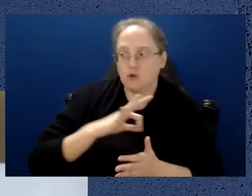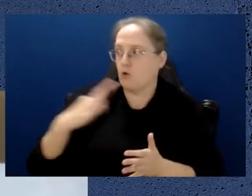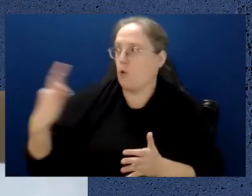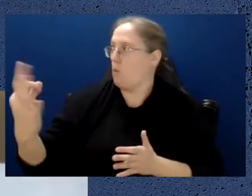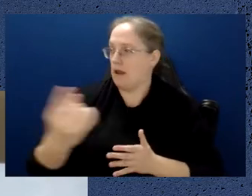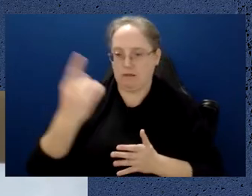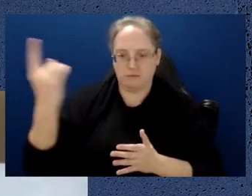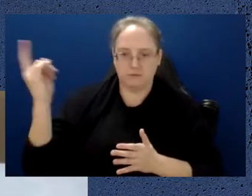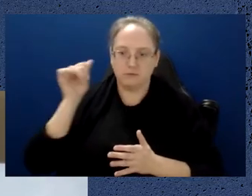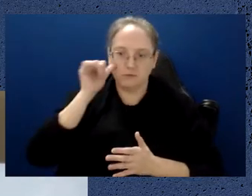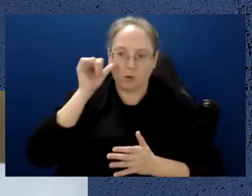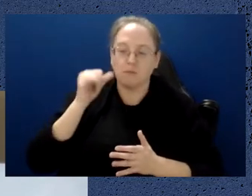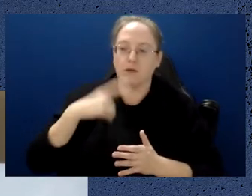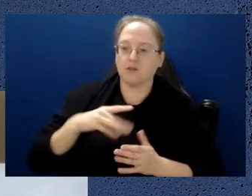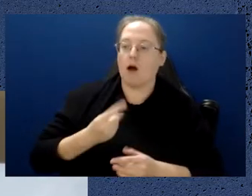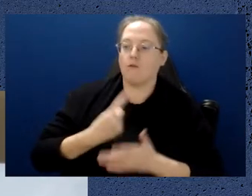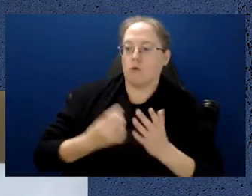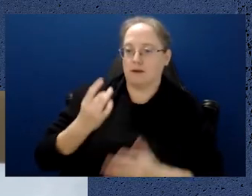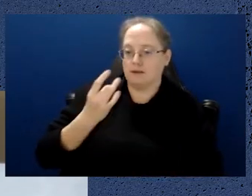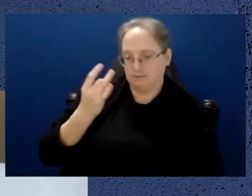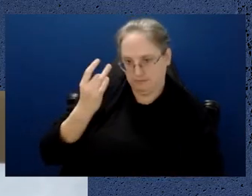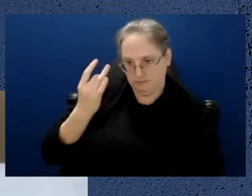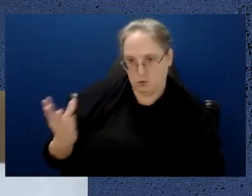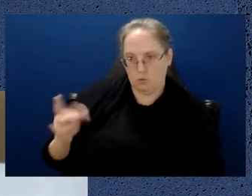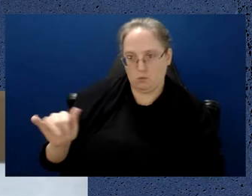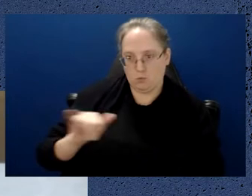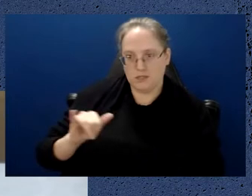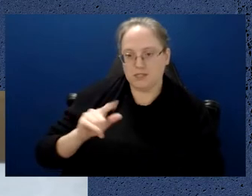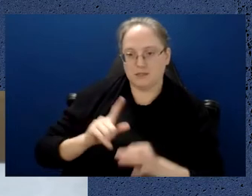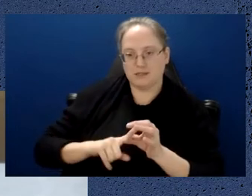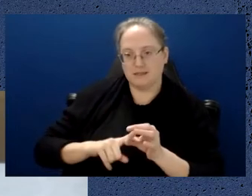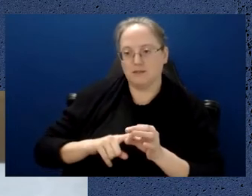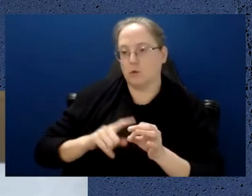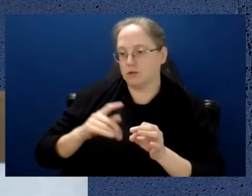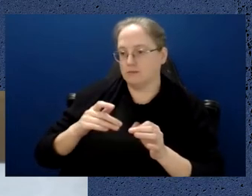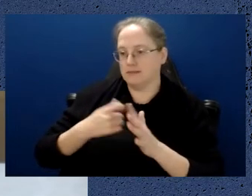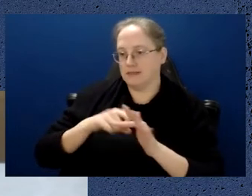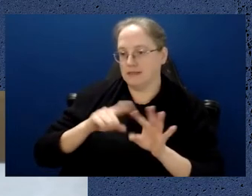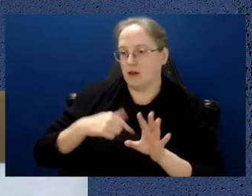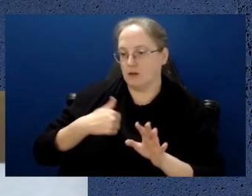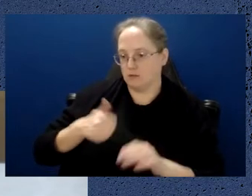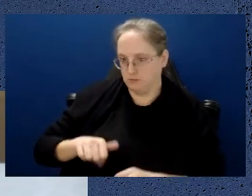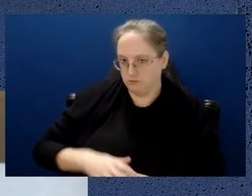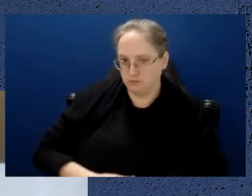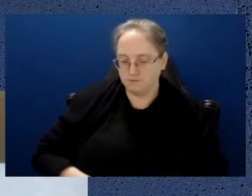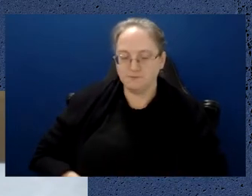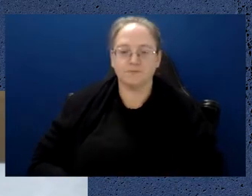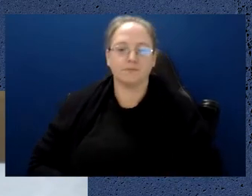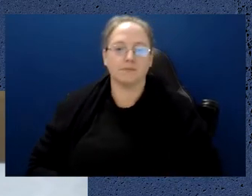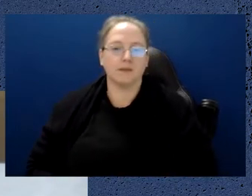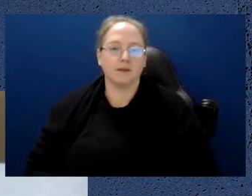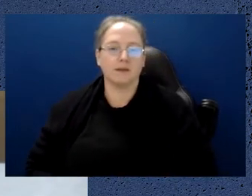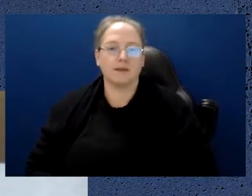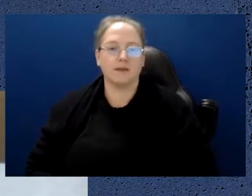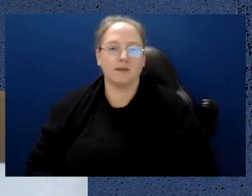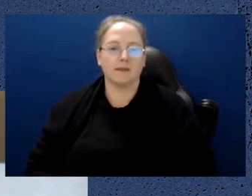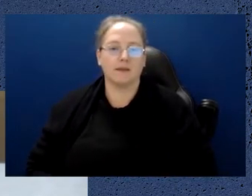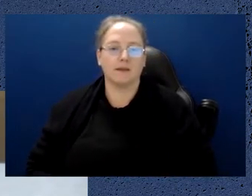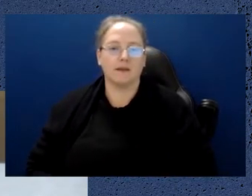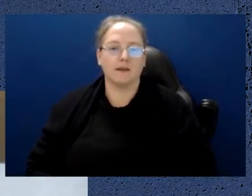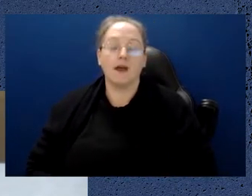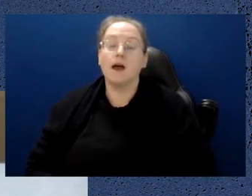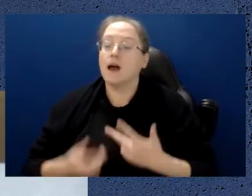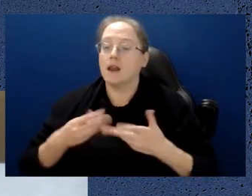secure. So that's why these days we started we started the world talking about quantum encryption, but actually it's a quantum key distribution.